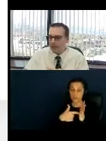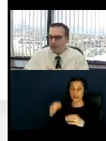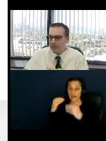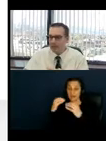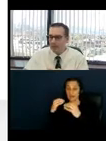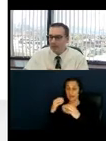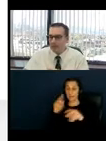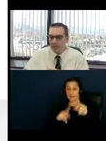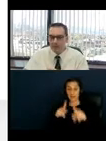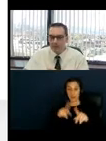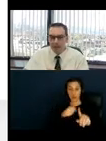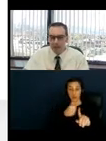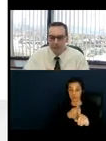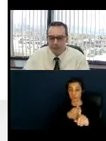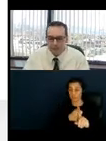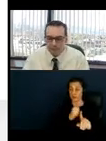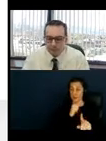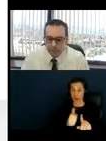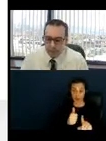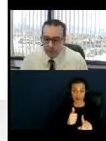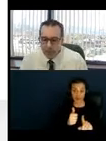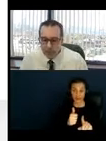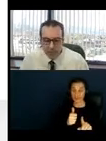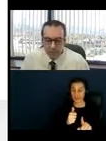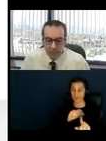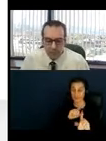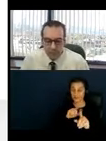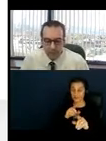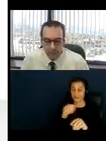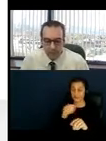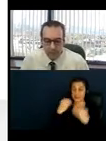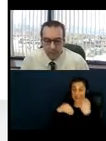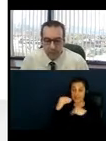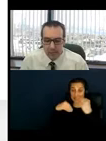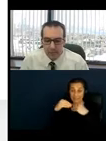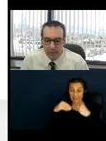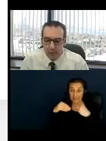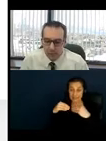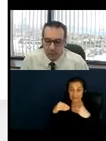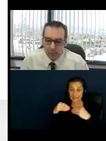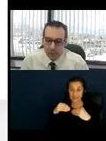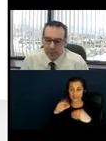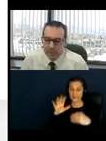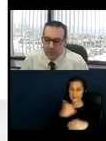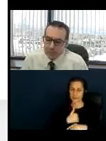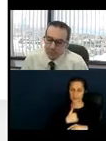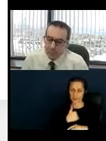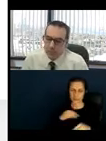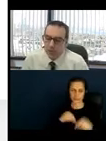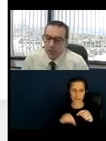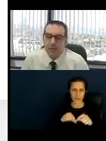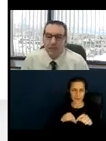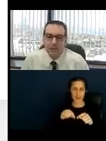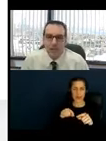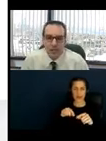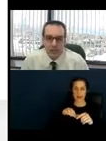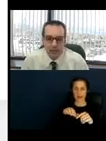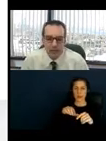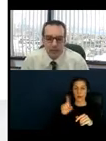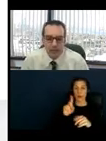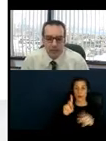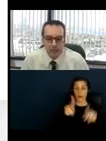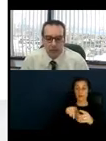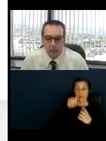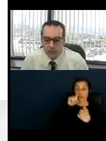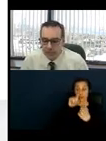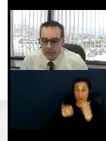patrons check in. I'm sorry, want to ensure that the accessible routes to where patrons check in,